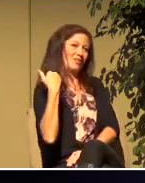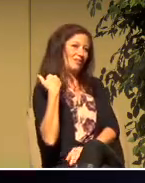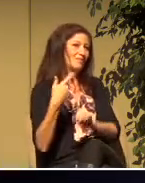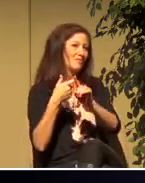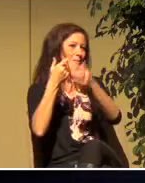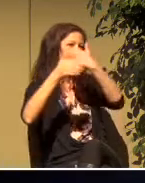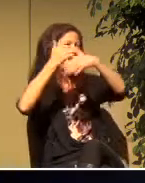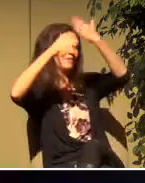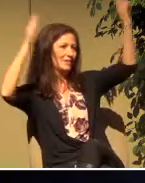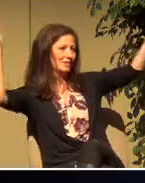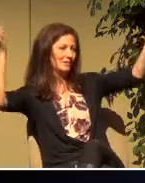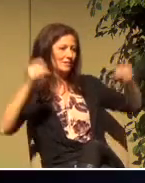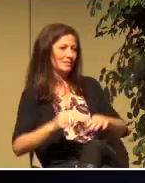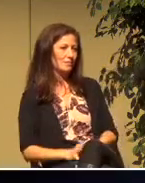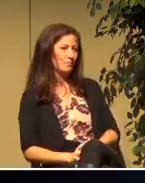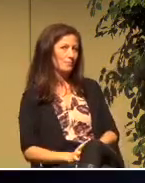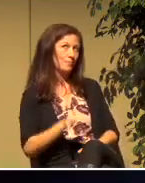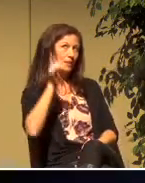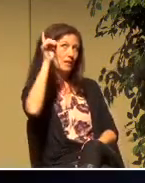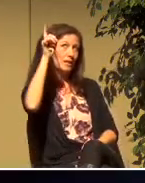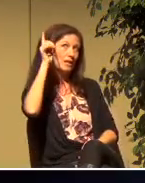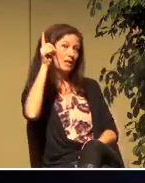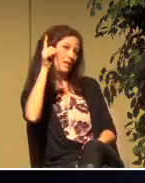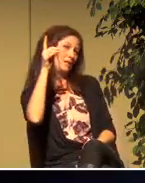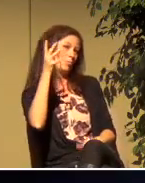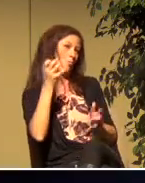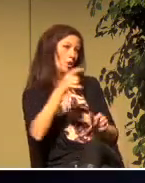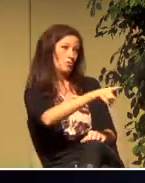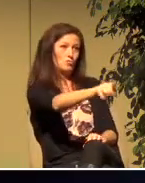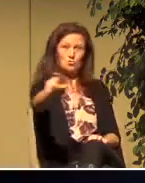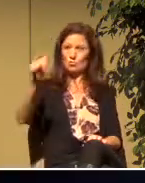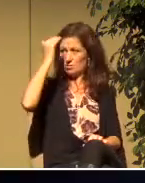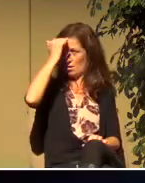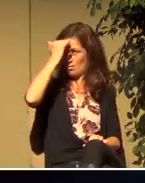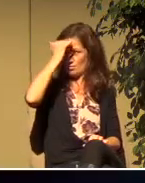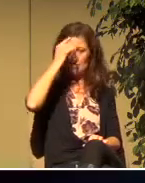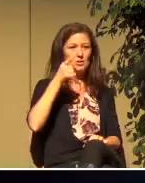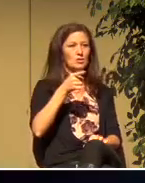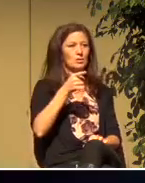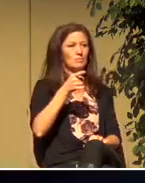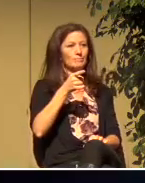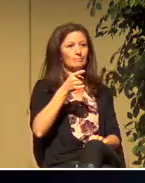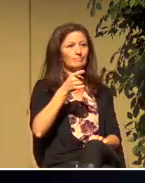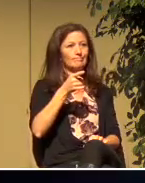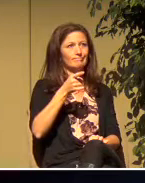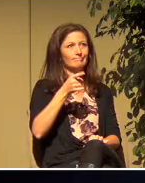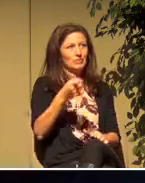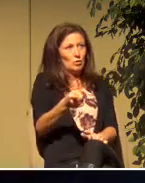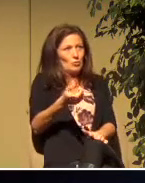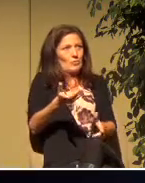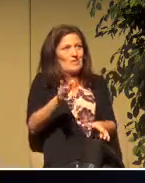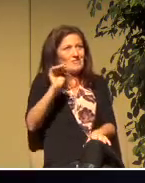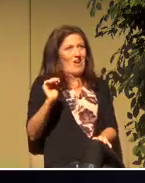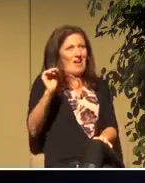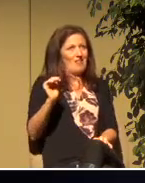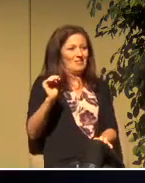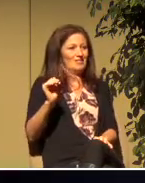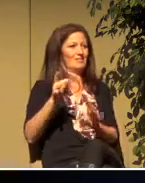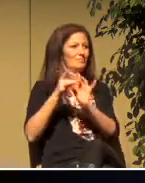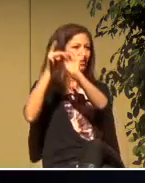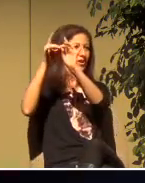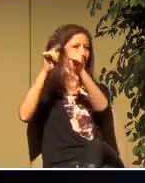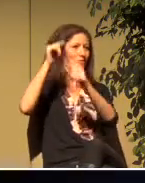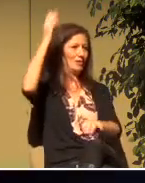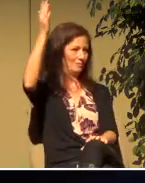I made you in my own image male and female boys and girls young